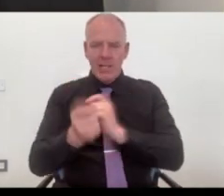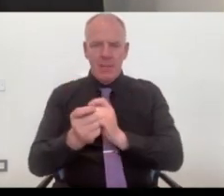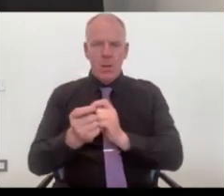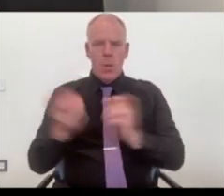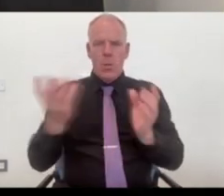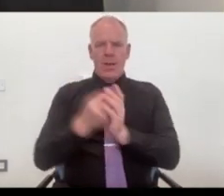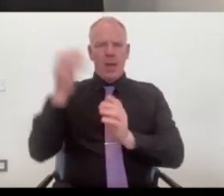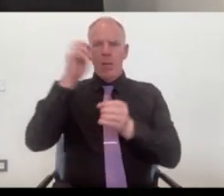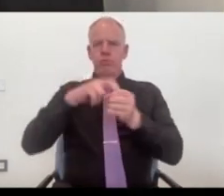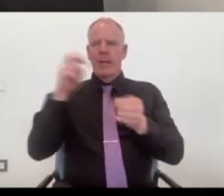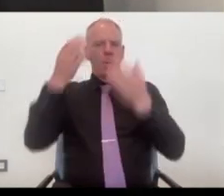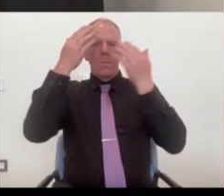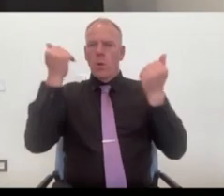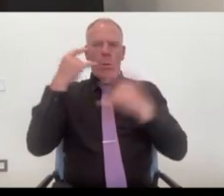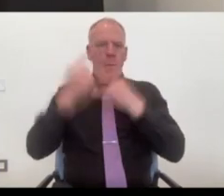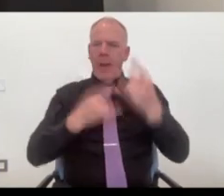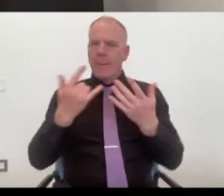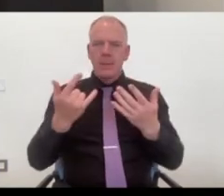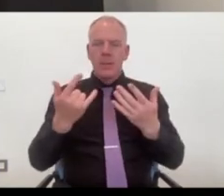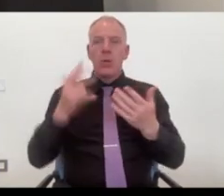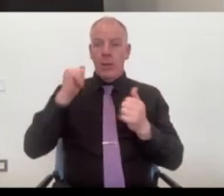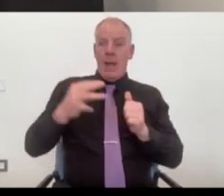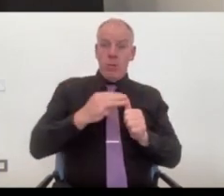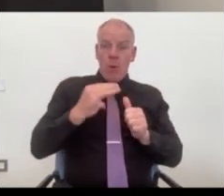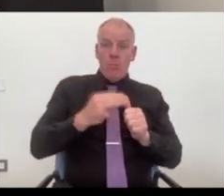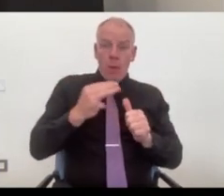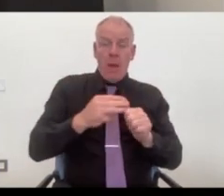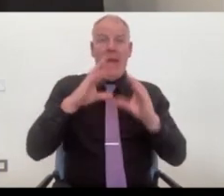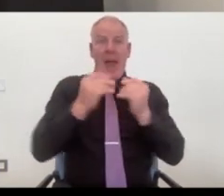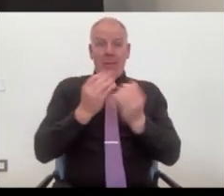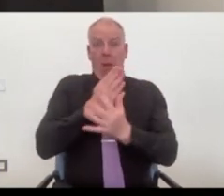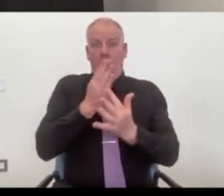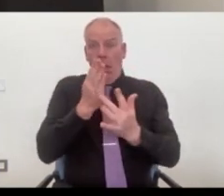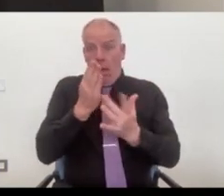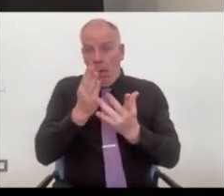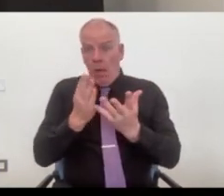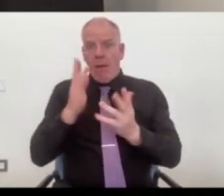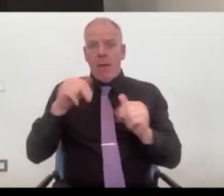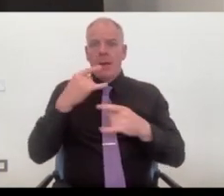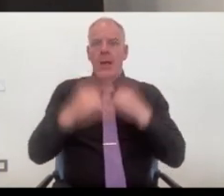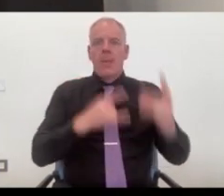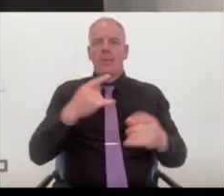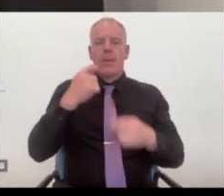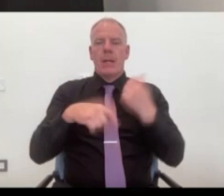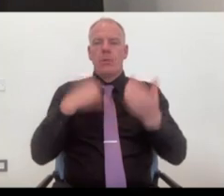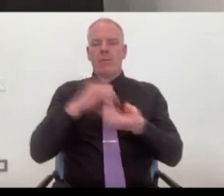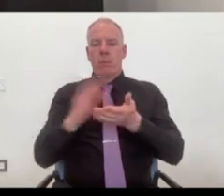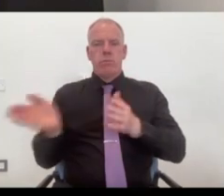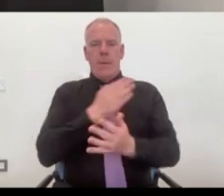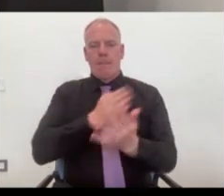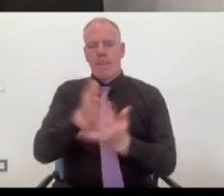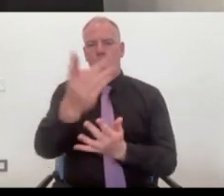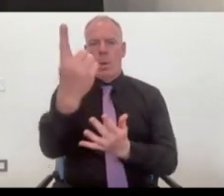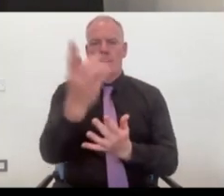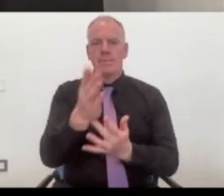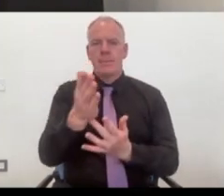you can prepare as best you can for all eventualities, but at some point you have to move on from that. I do think we're in